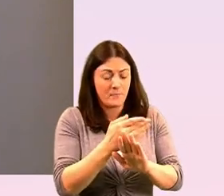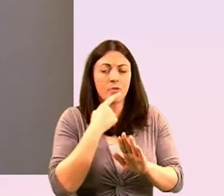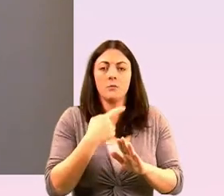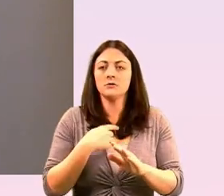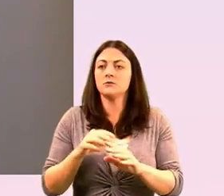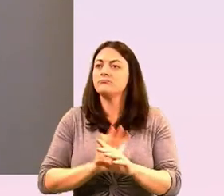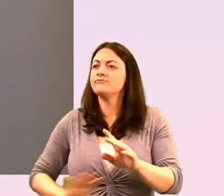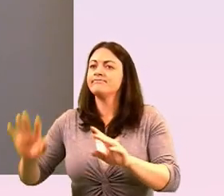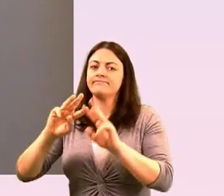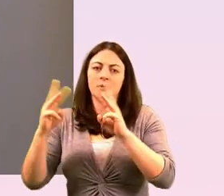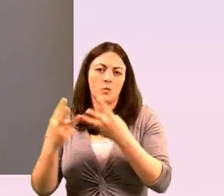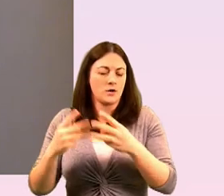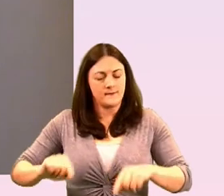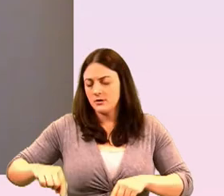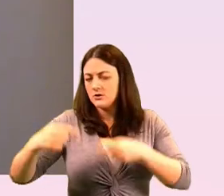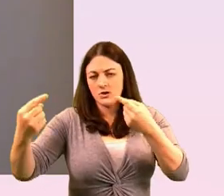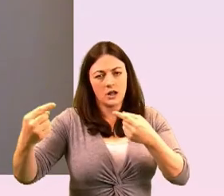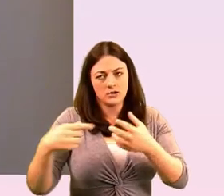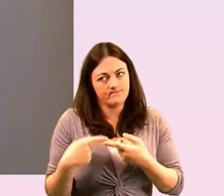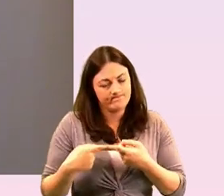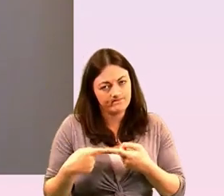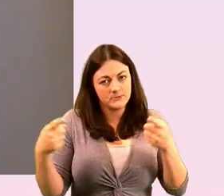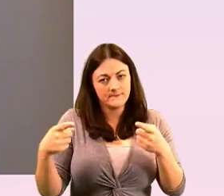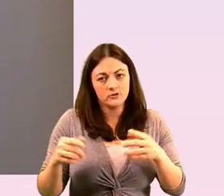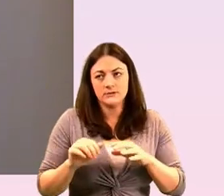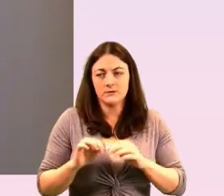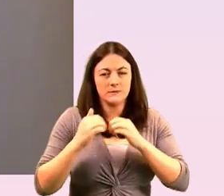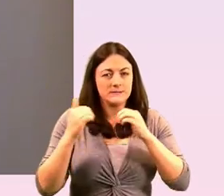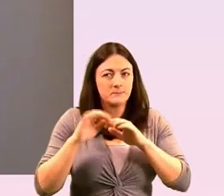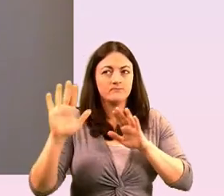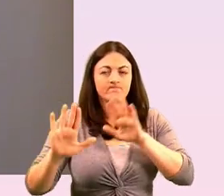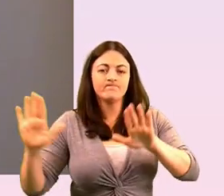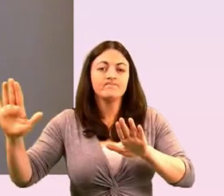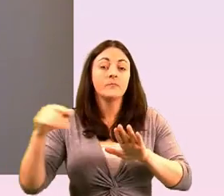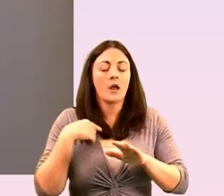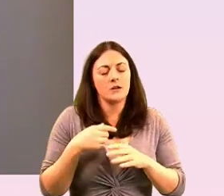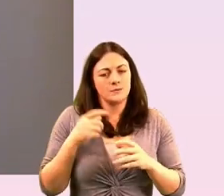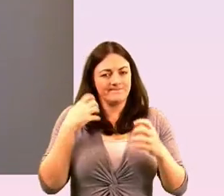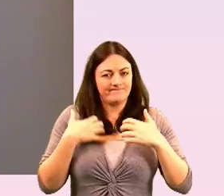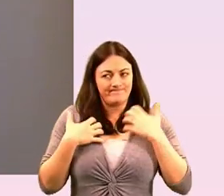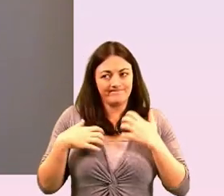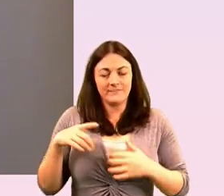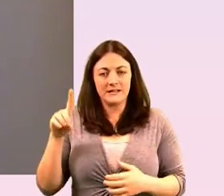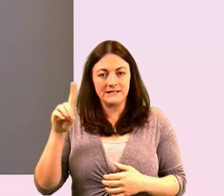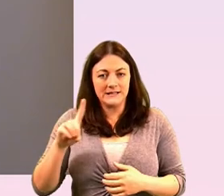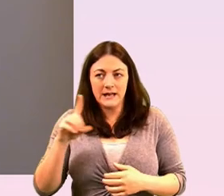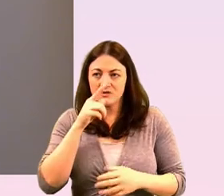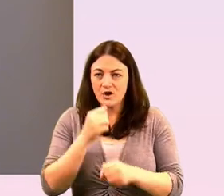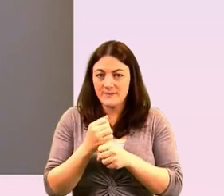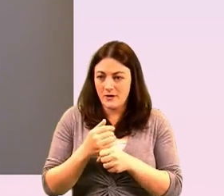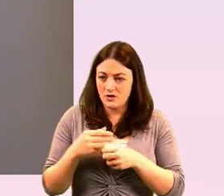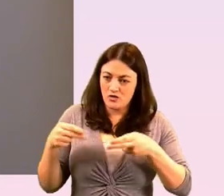is still really challenging and i'm so glad um denise used the road as an analogy because we're still very much on a journey